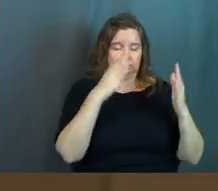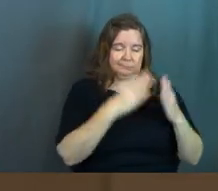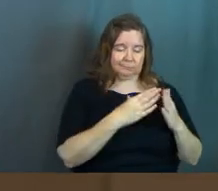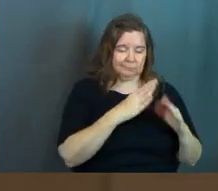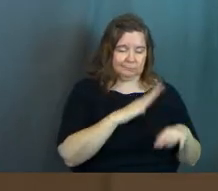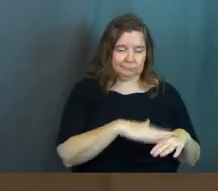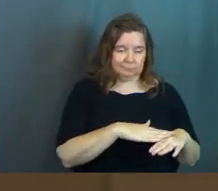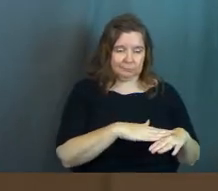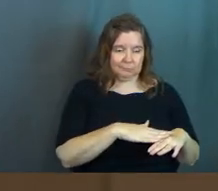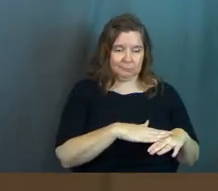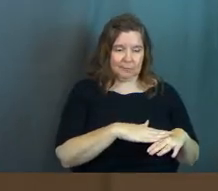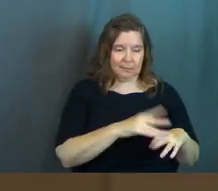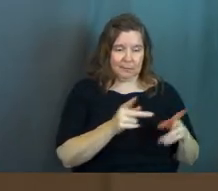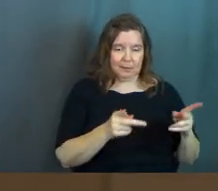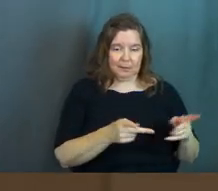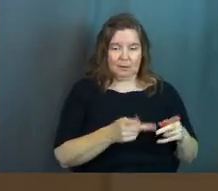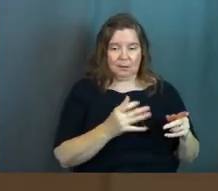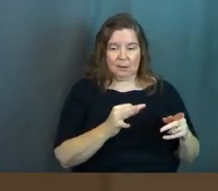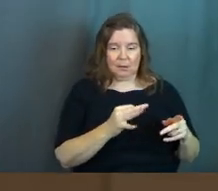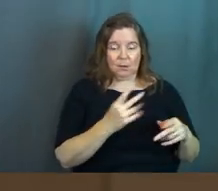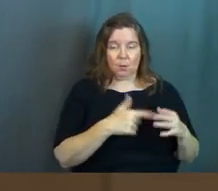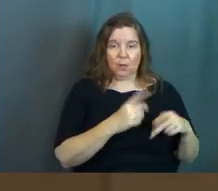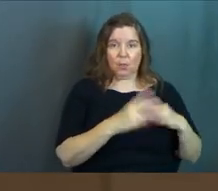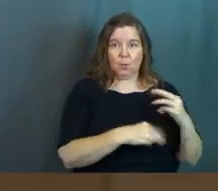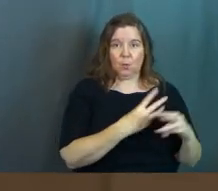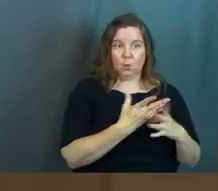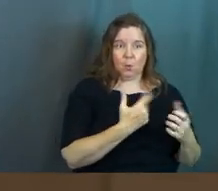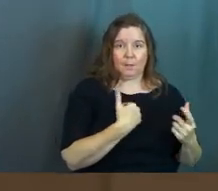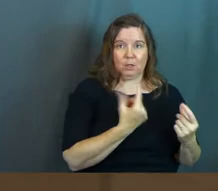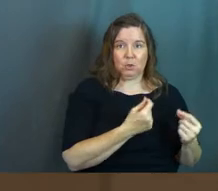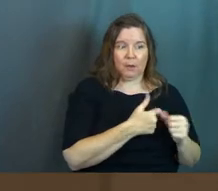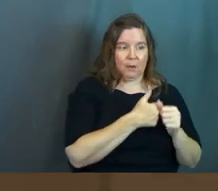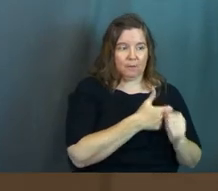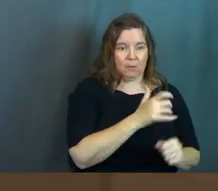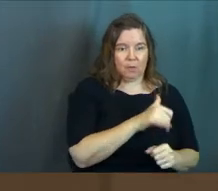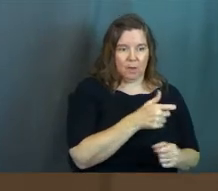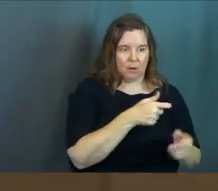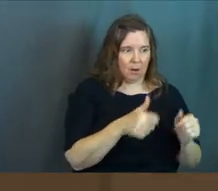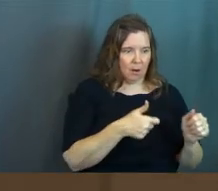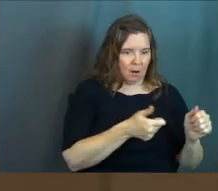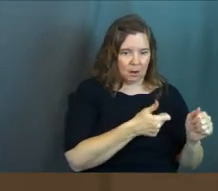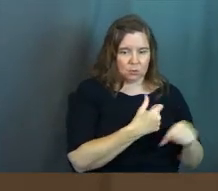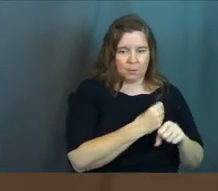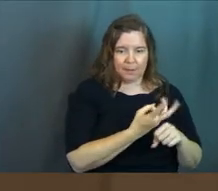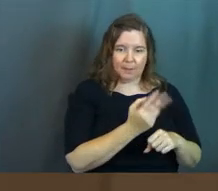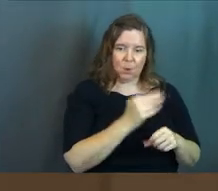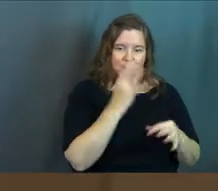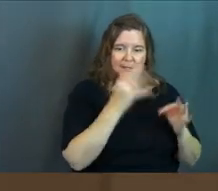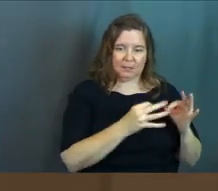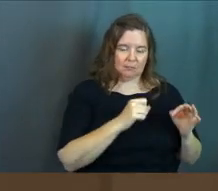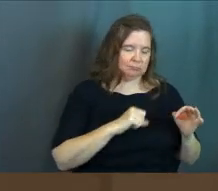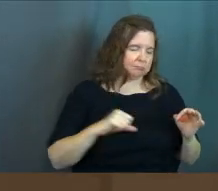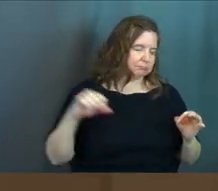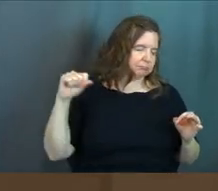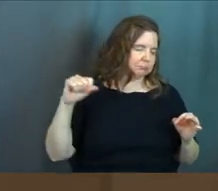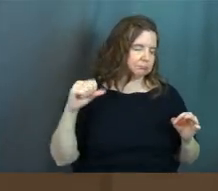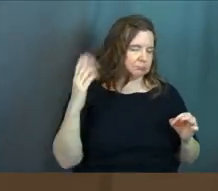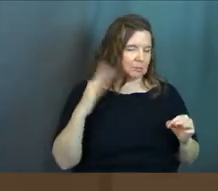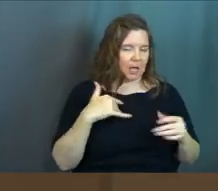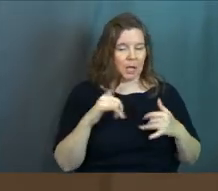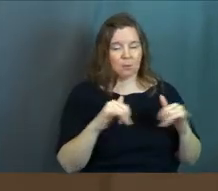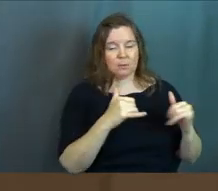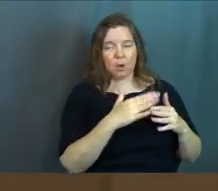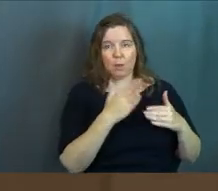spot of like what the world was wanting me to do. So it was like, I was making my own decisions. I was